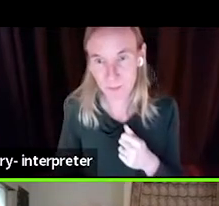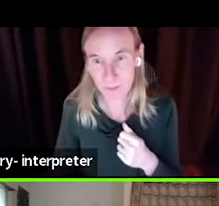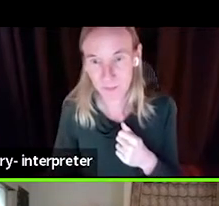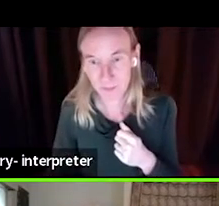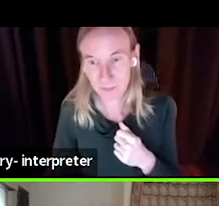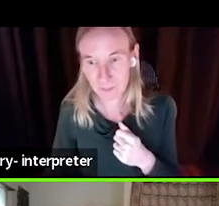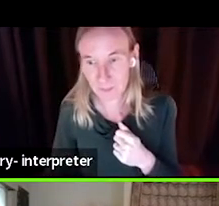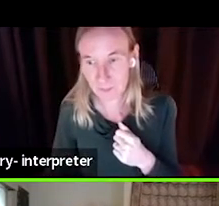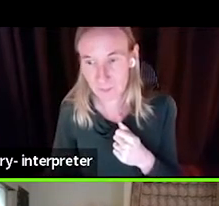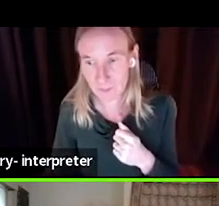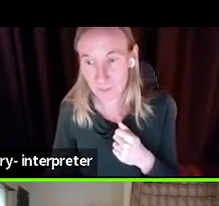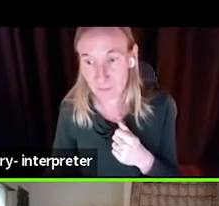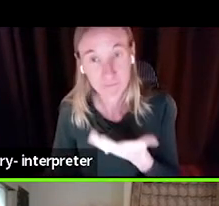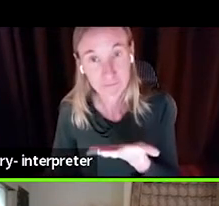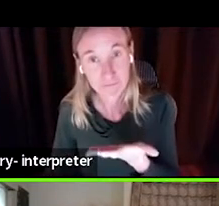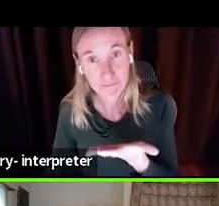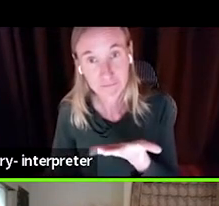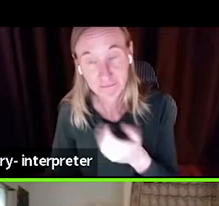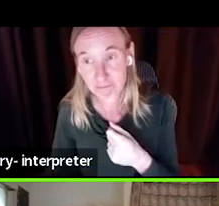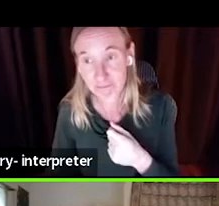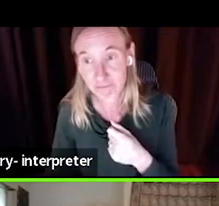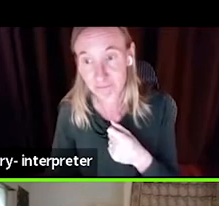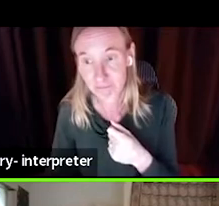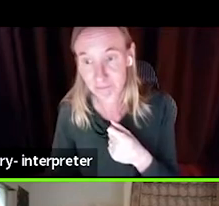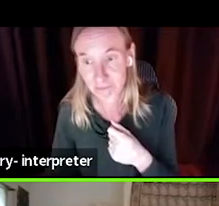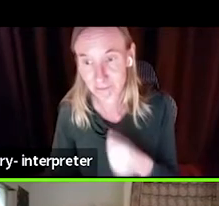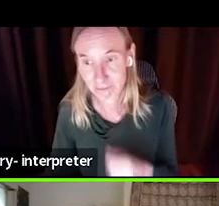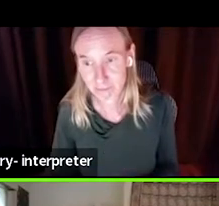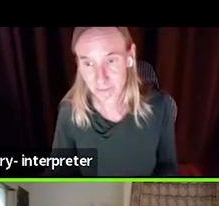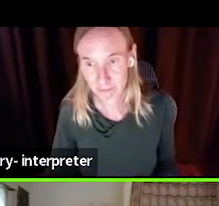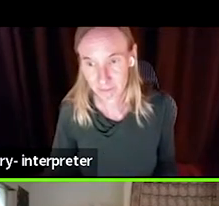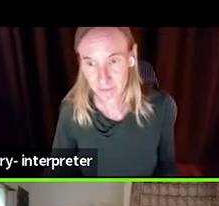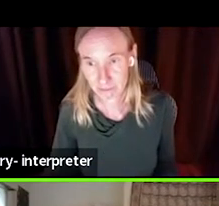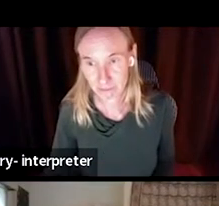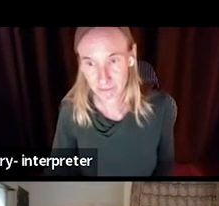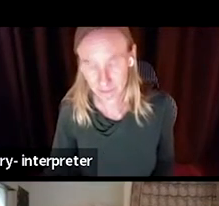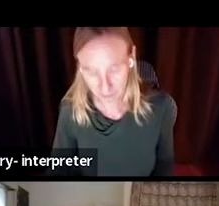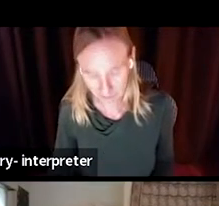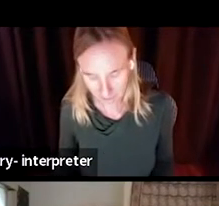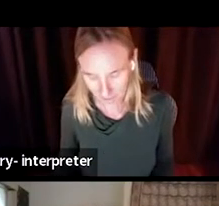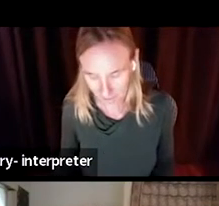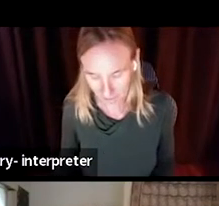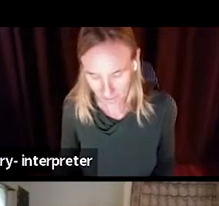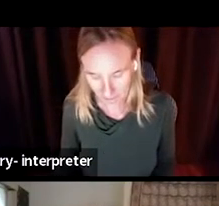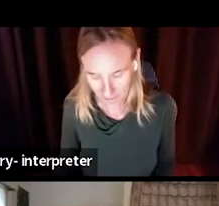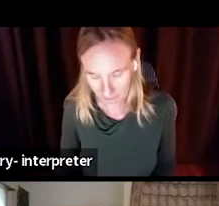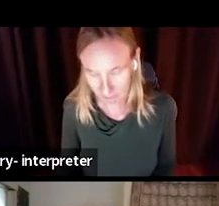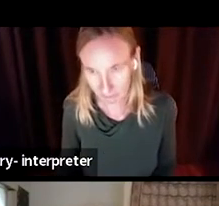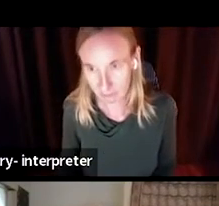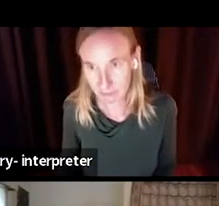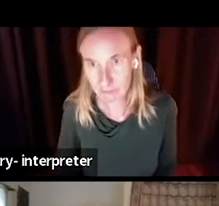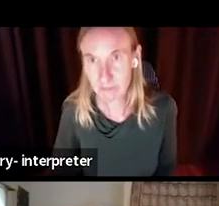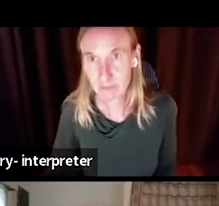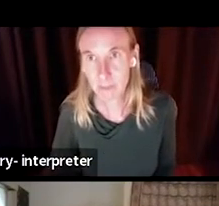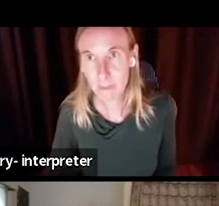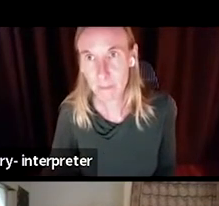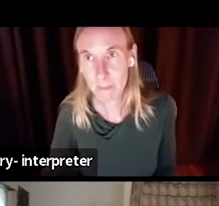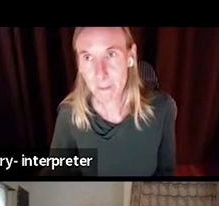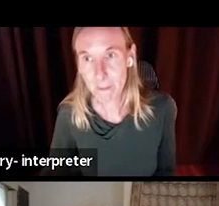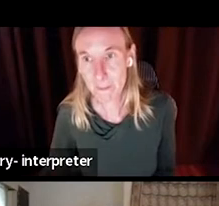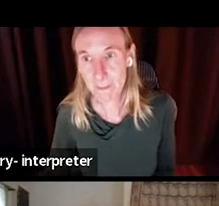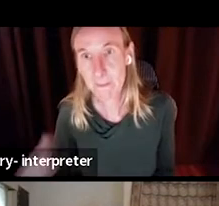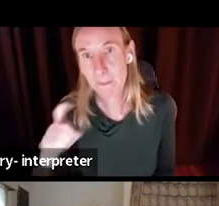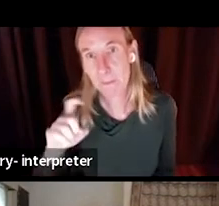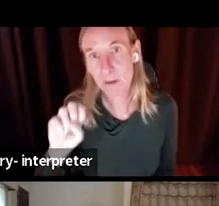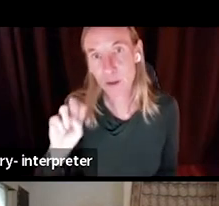So Susana, would you like to join us? Yes, I would. Thank you. For the record, Susana Davis,